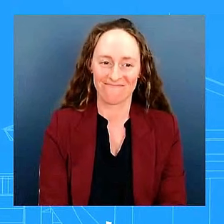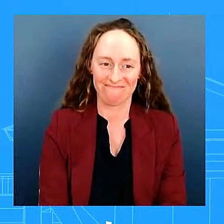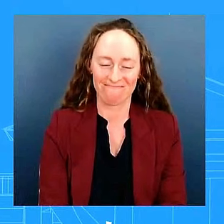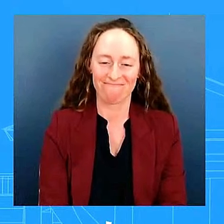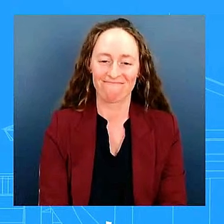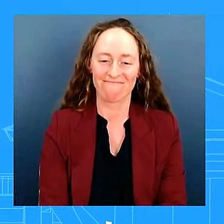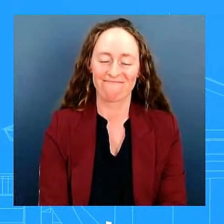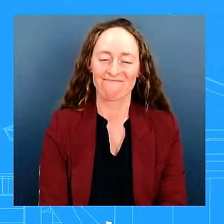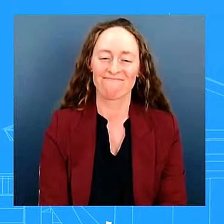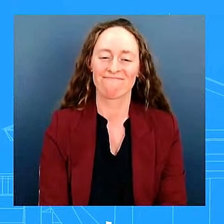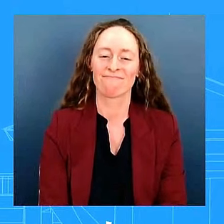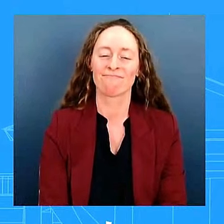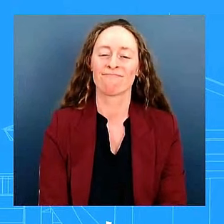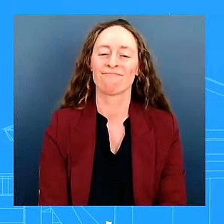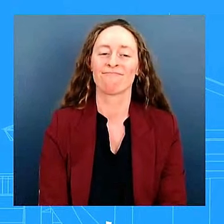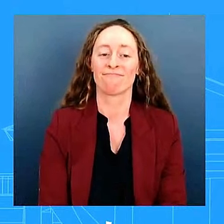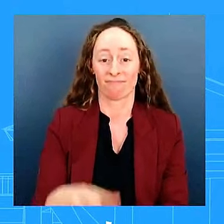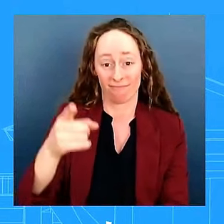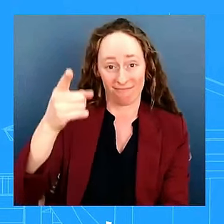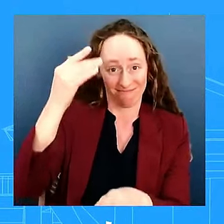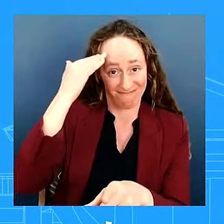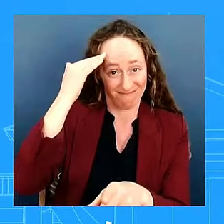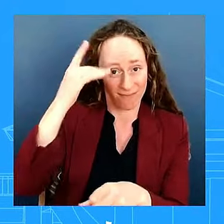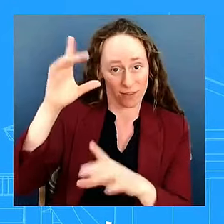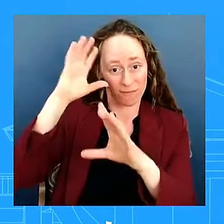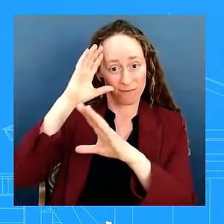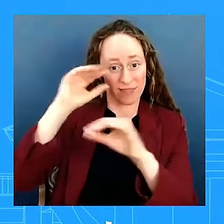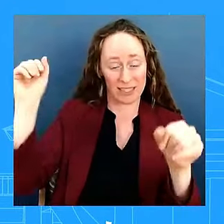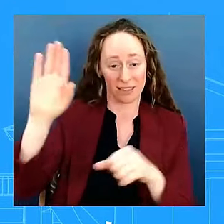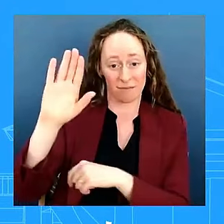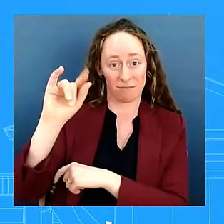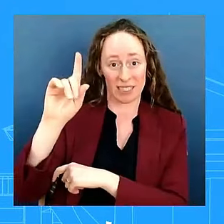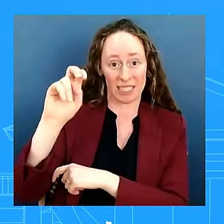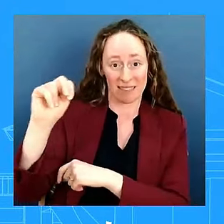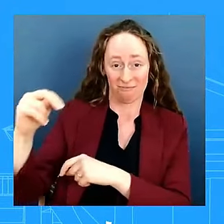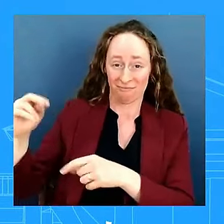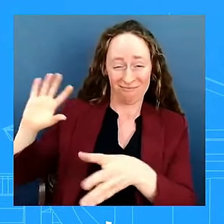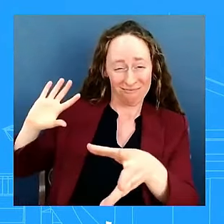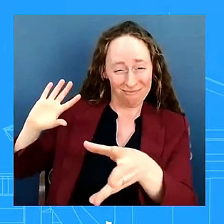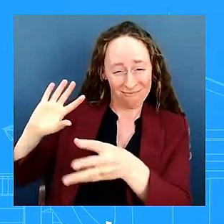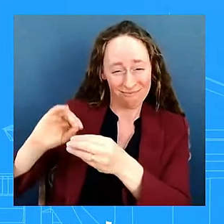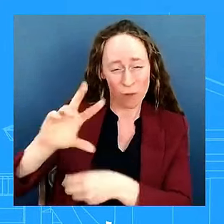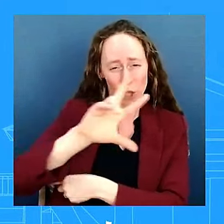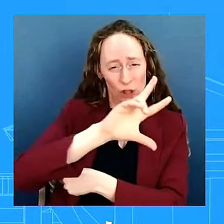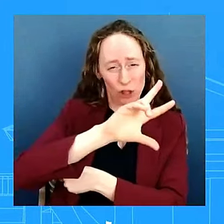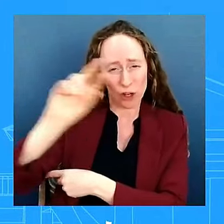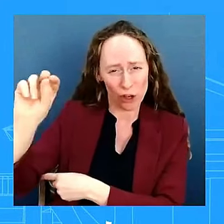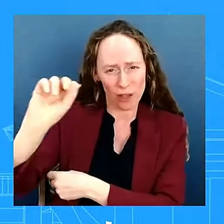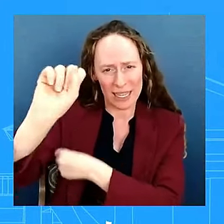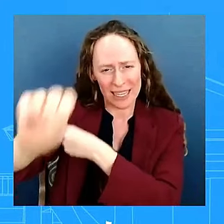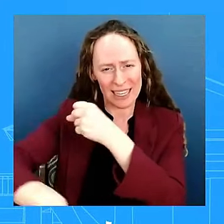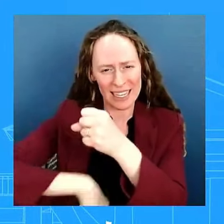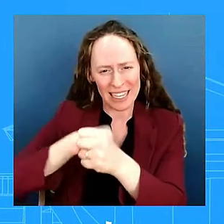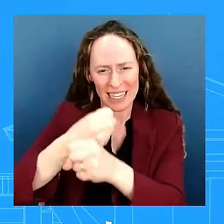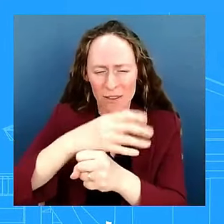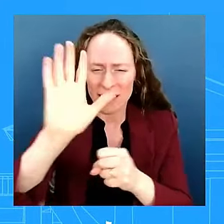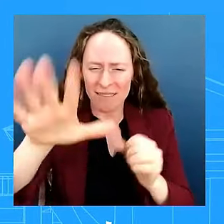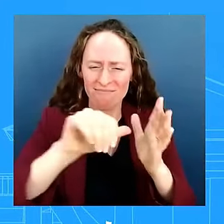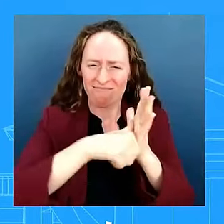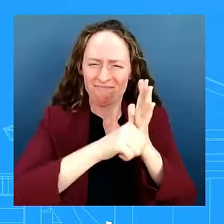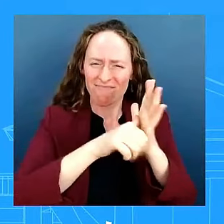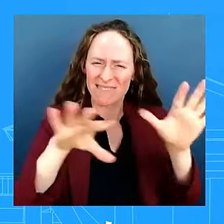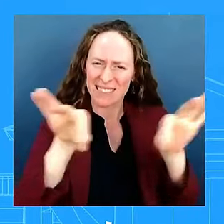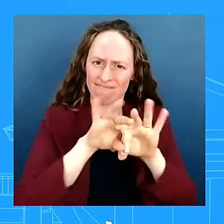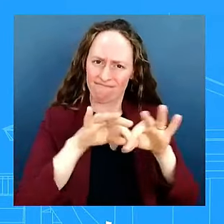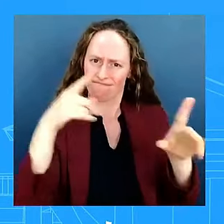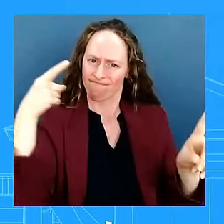years combat combating gender-based violence has been the cornerstone of president biden's career when joe biden